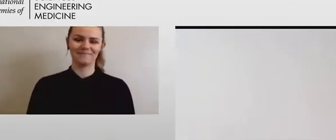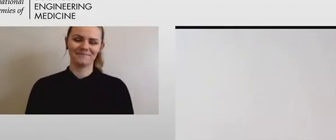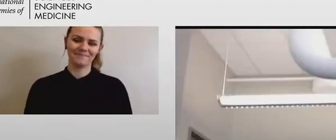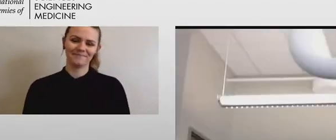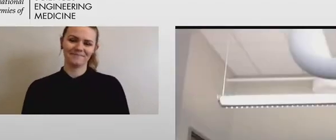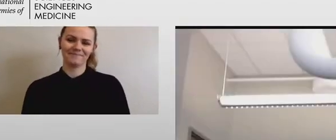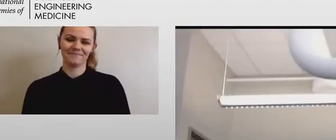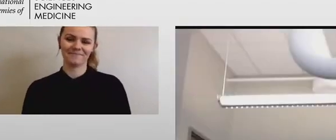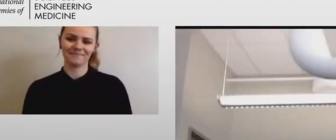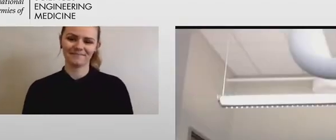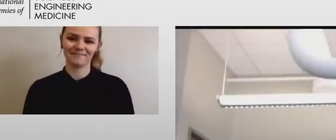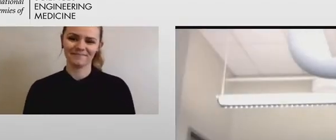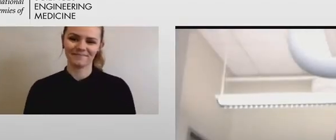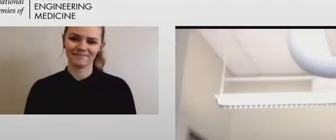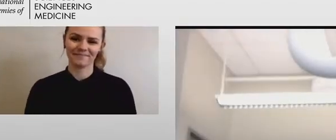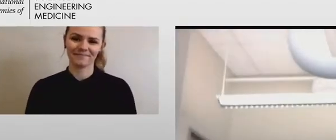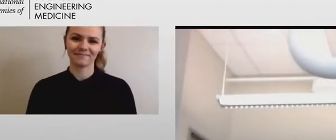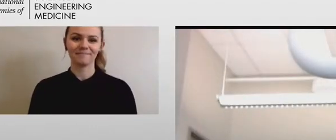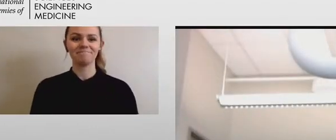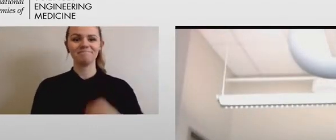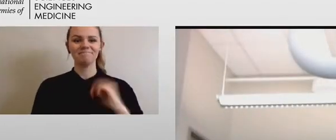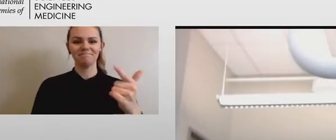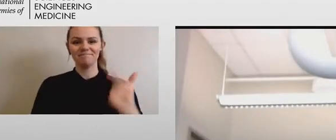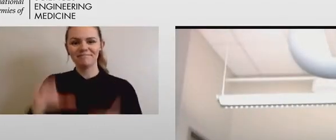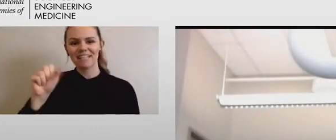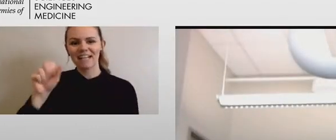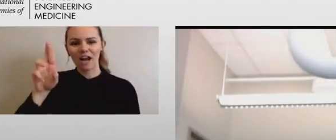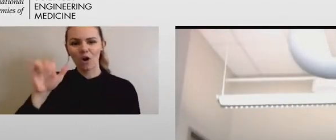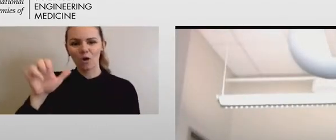Hi. Dr. Carolyn Solomon.